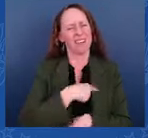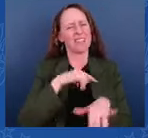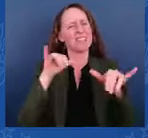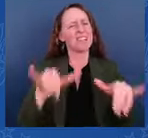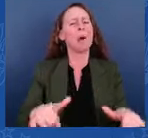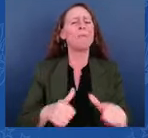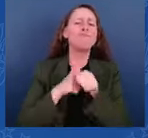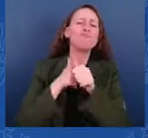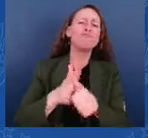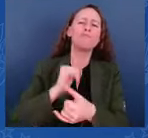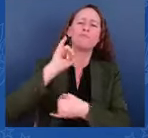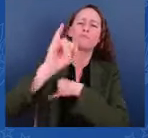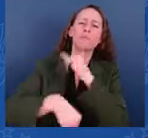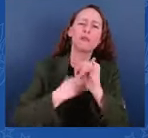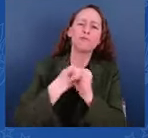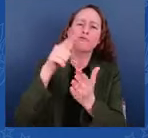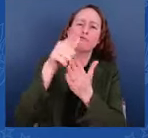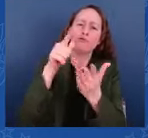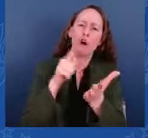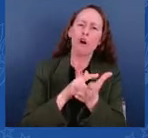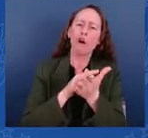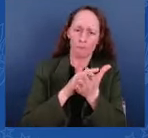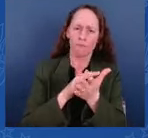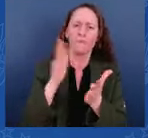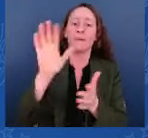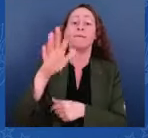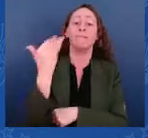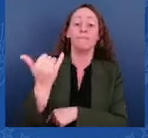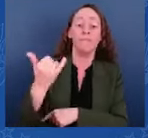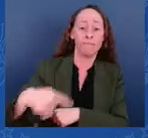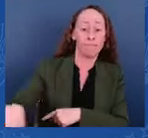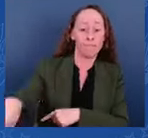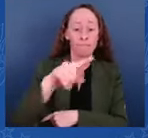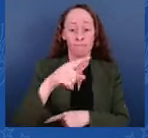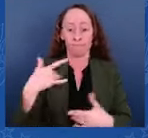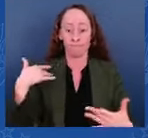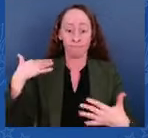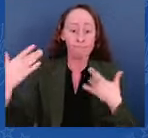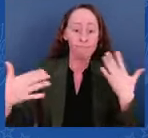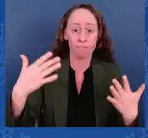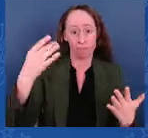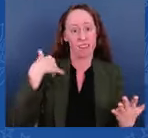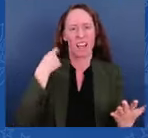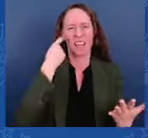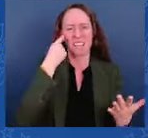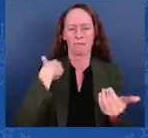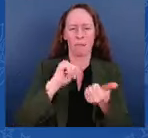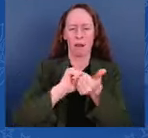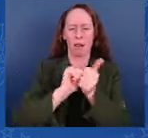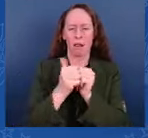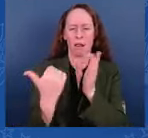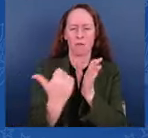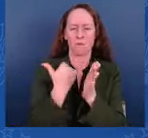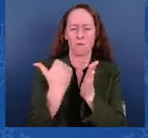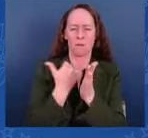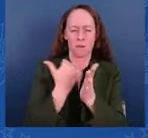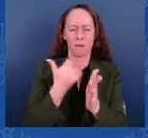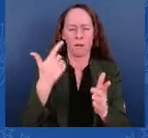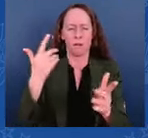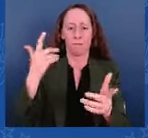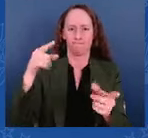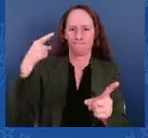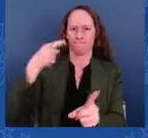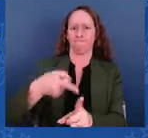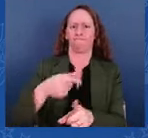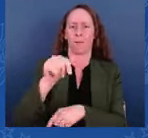to this action, we recently made important reforms in our asylum system — more efficient and more secure reforms. The